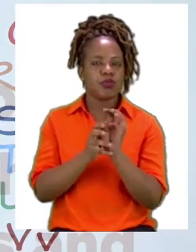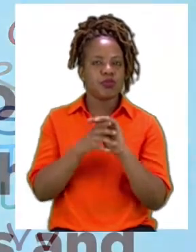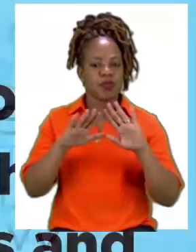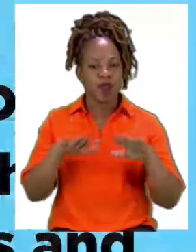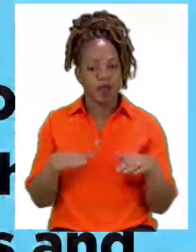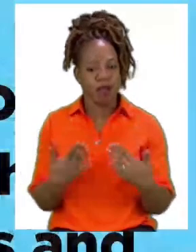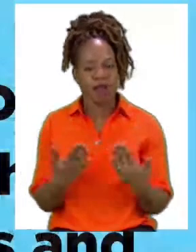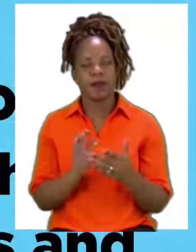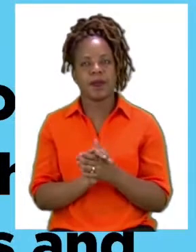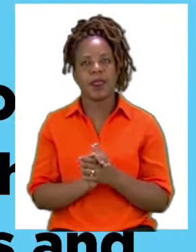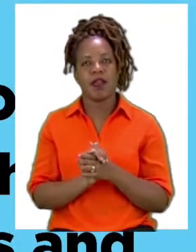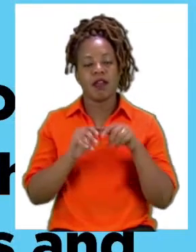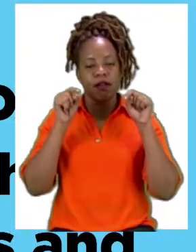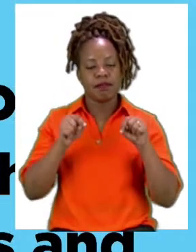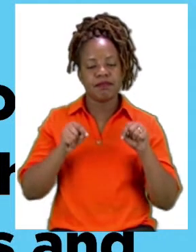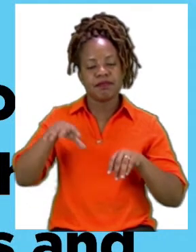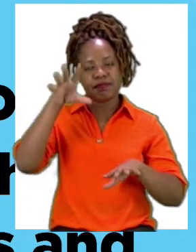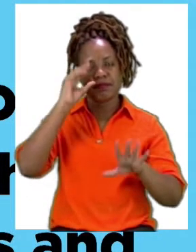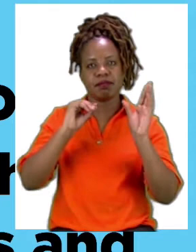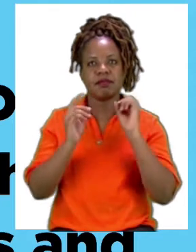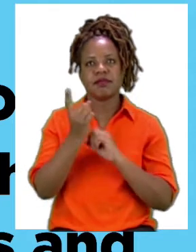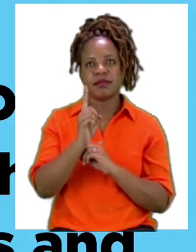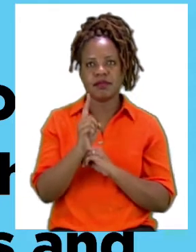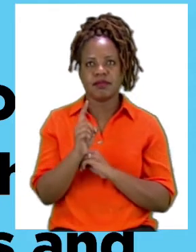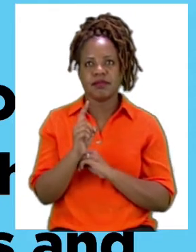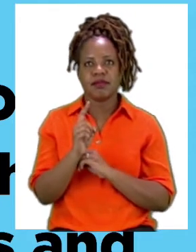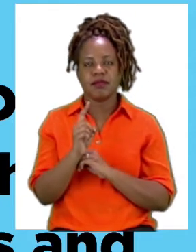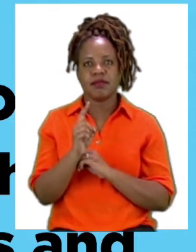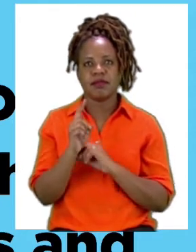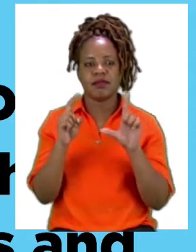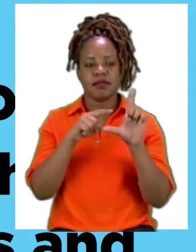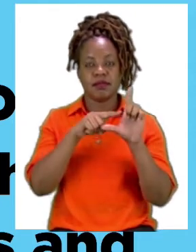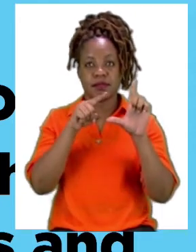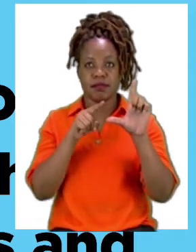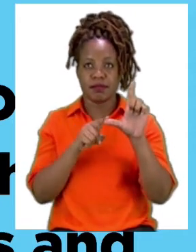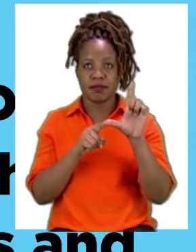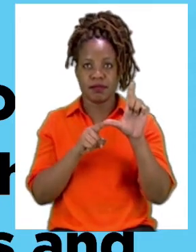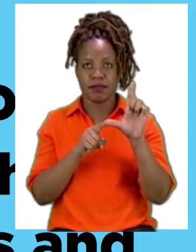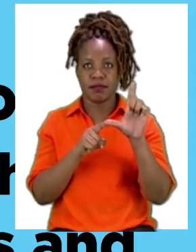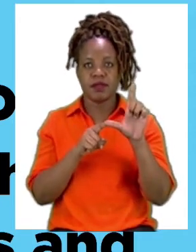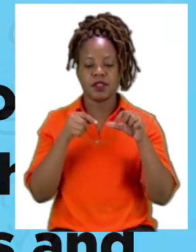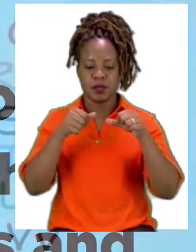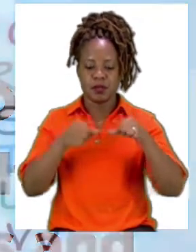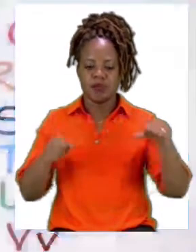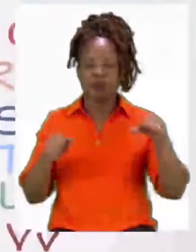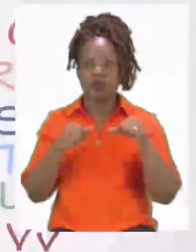For today's lesson we will be talking about right angles and measurements.